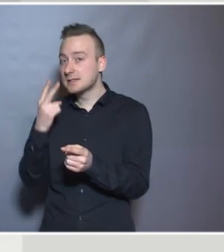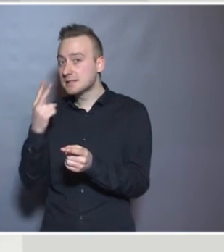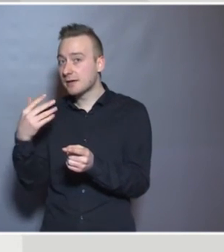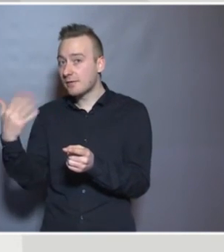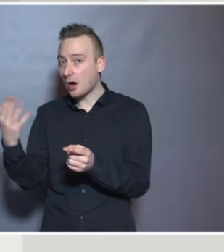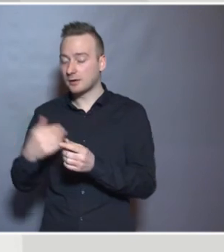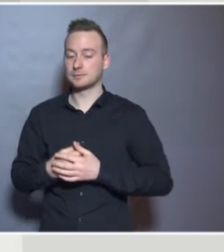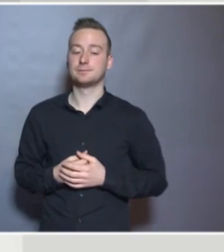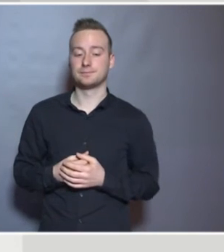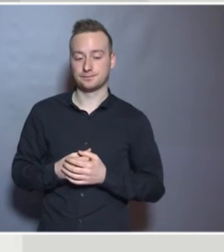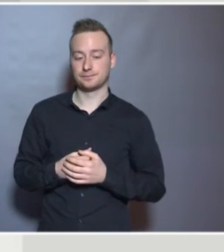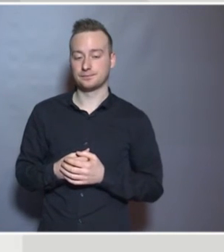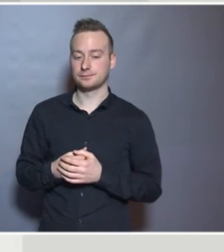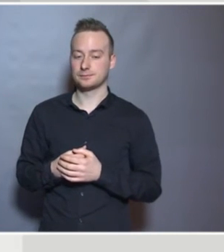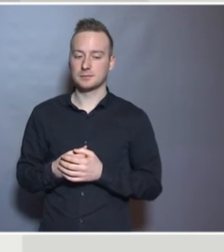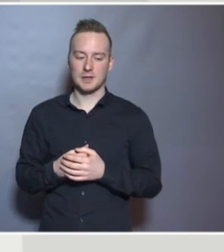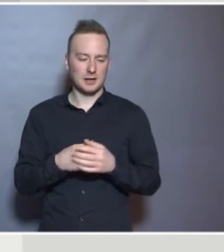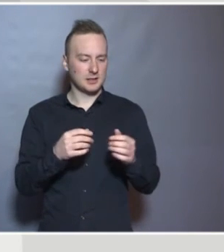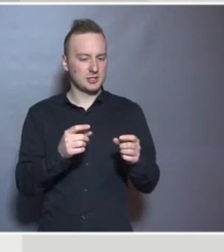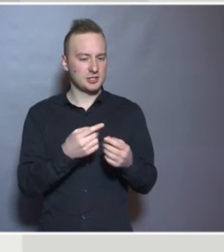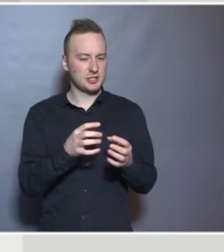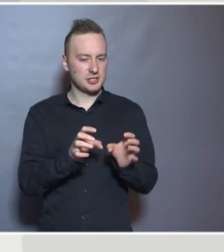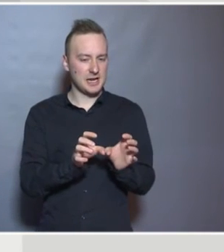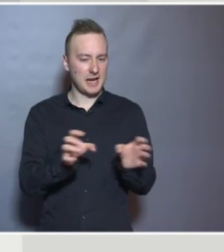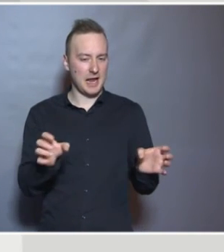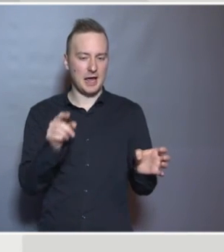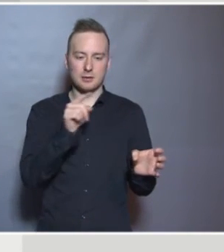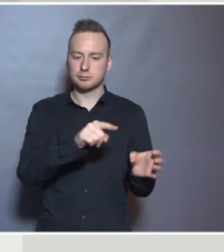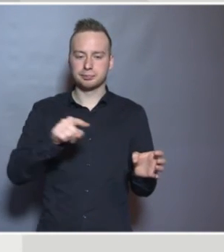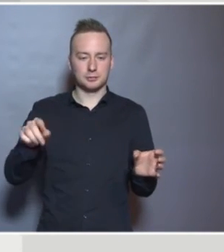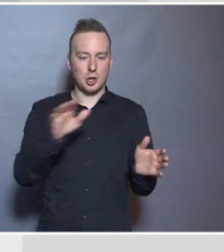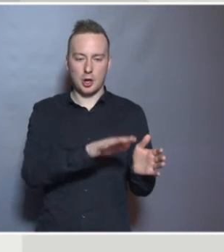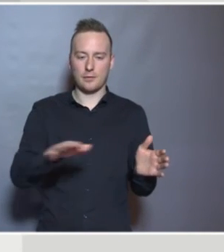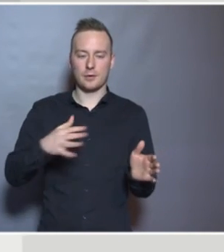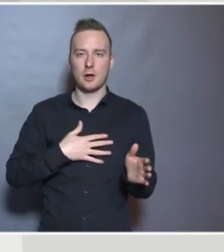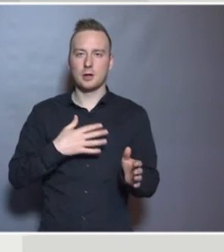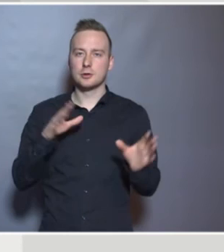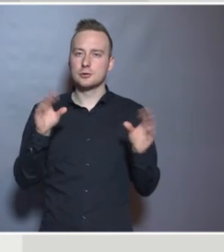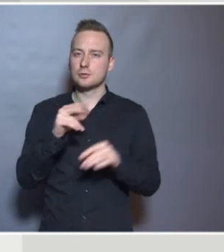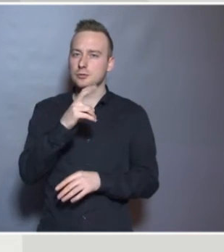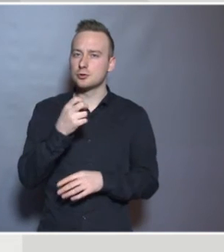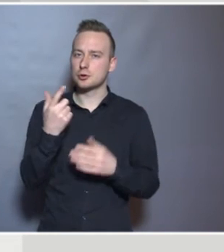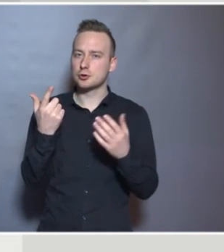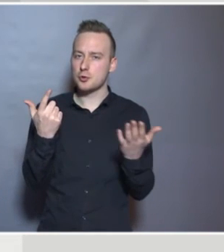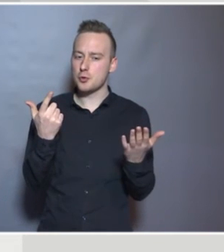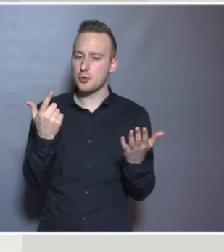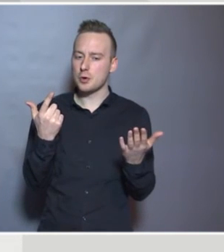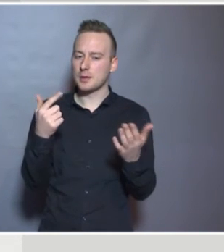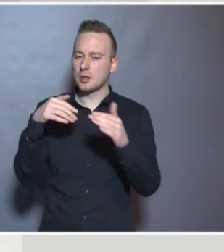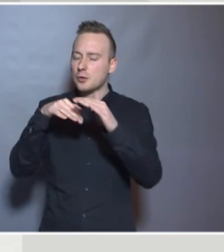there's a bit of a drop across countries. From 27 countries data, it goes down to just under 97%.